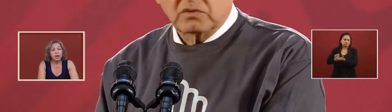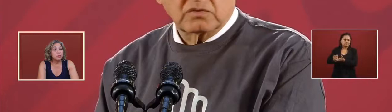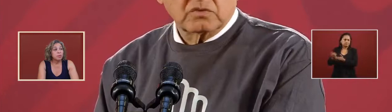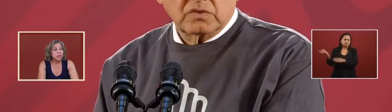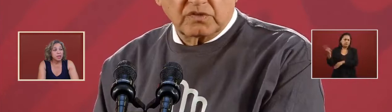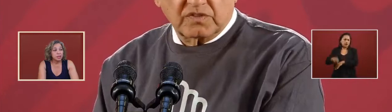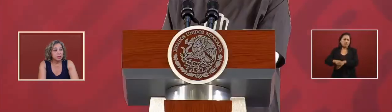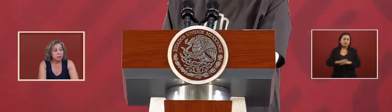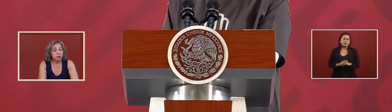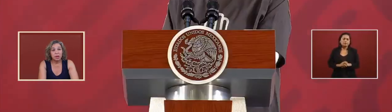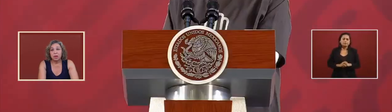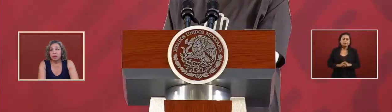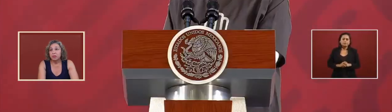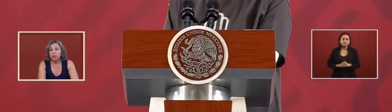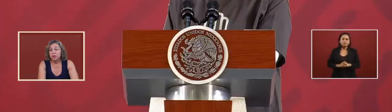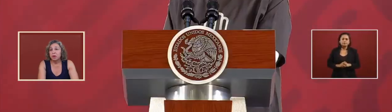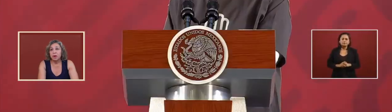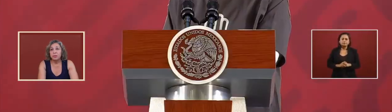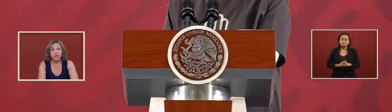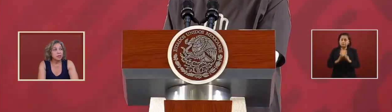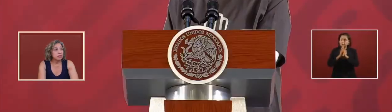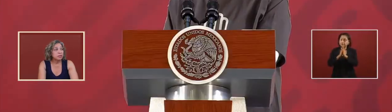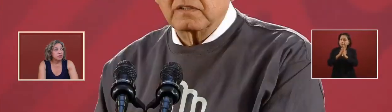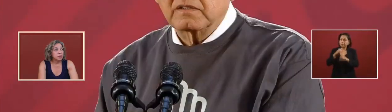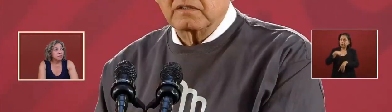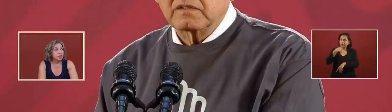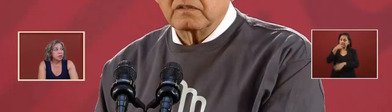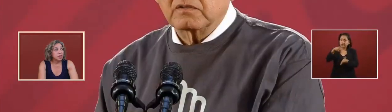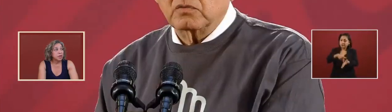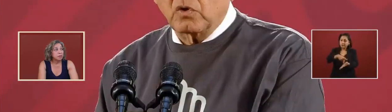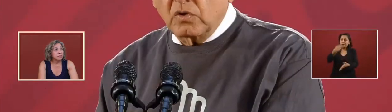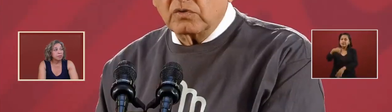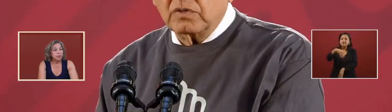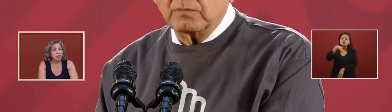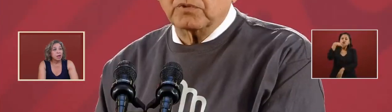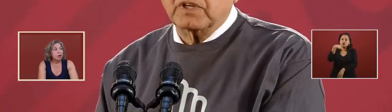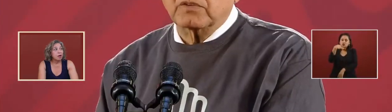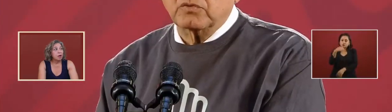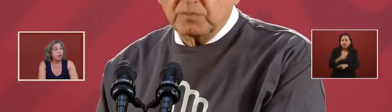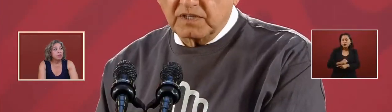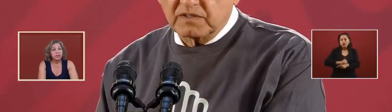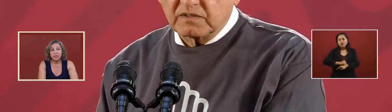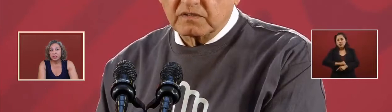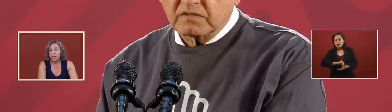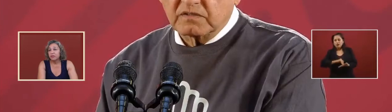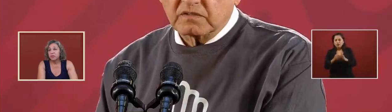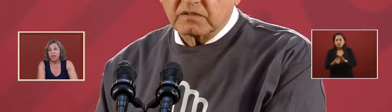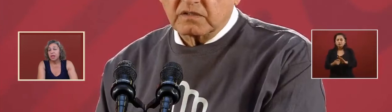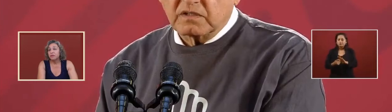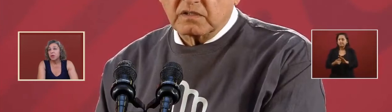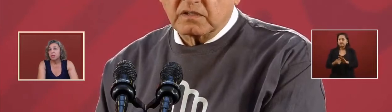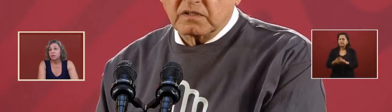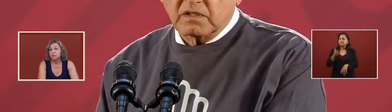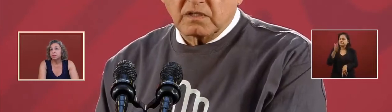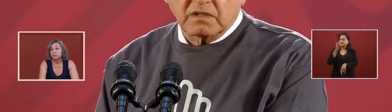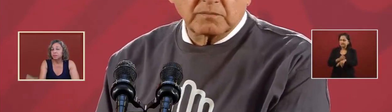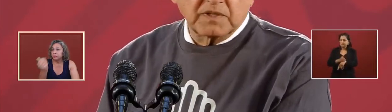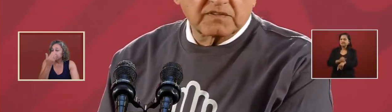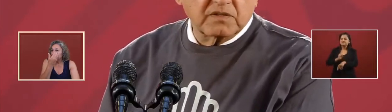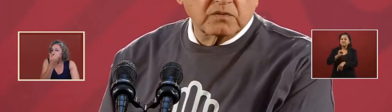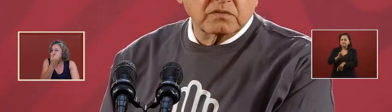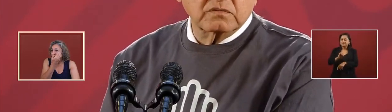and I repeat zero corruption zero impunity all of us have to behave well